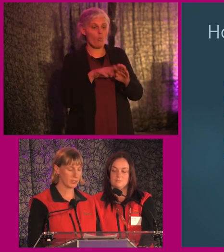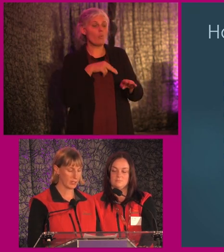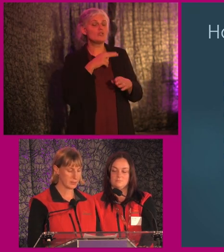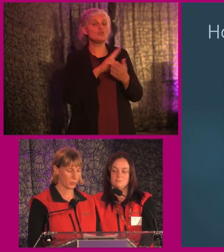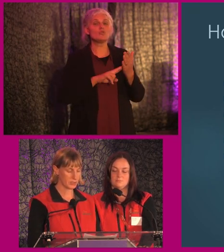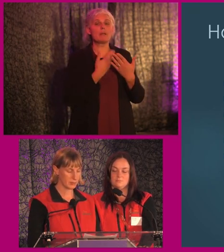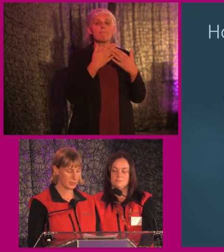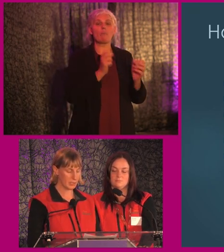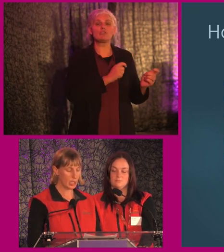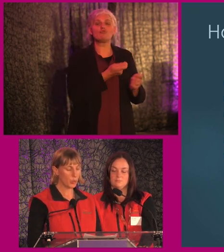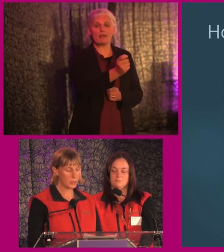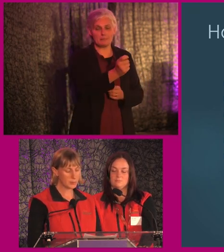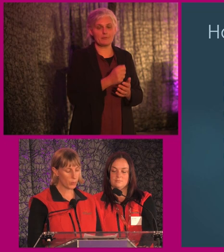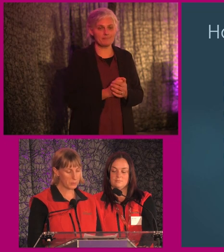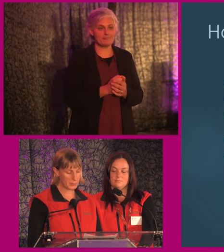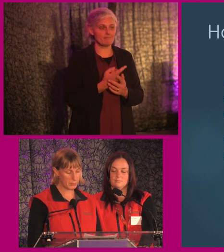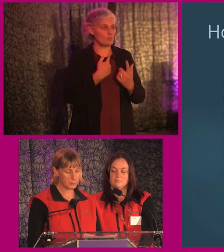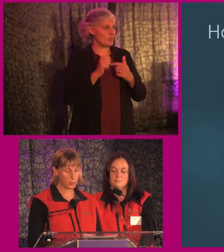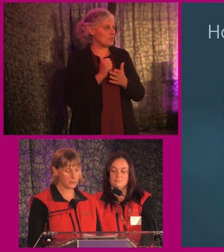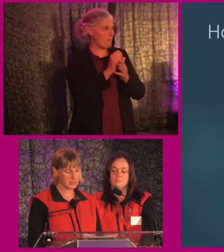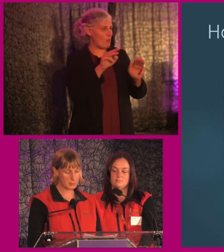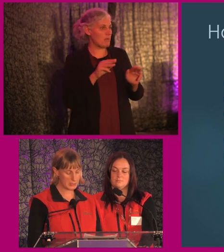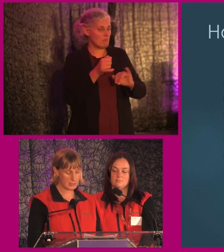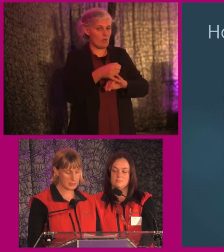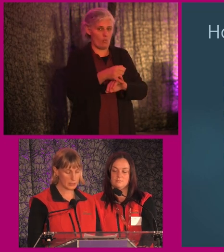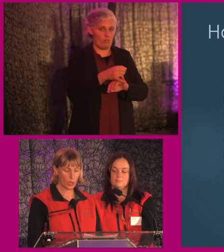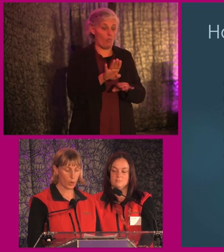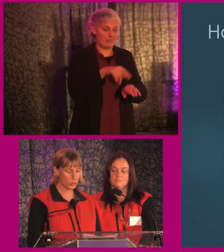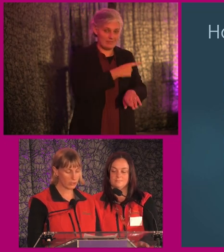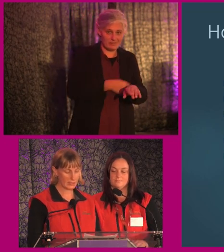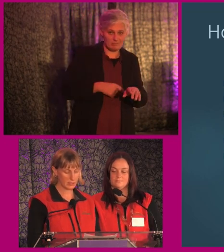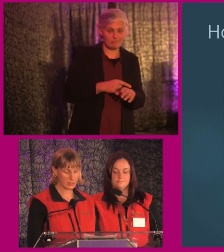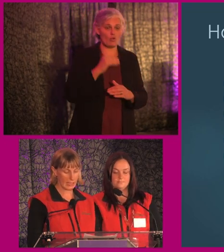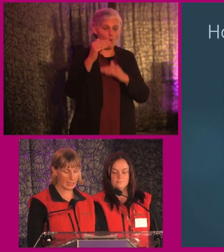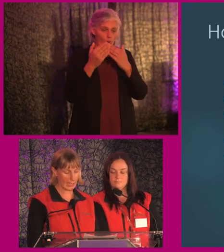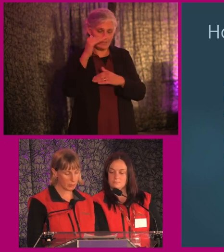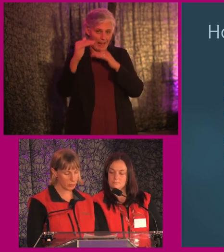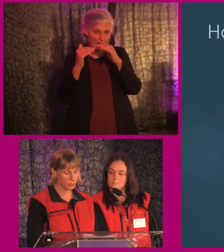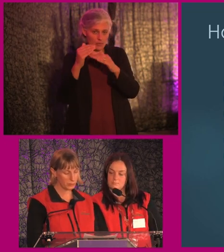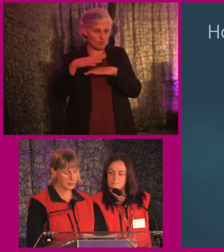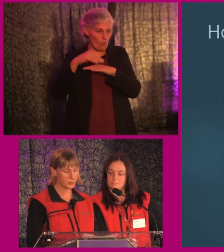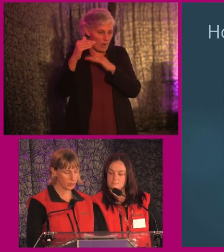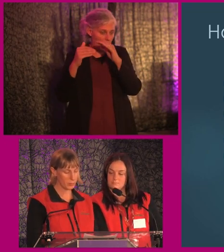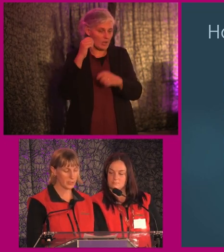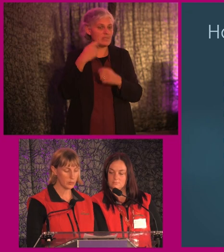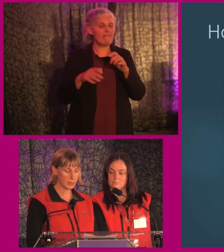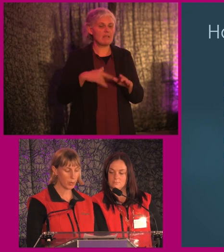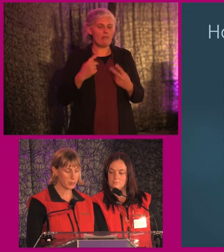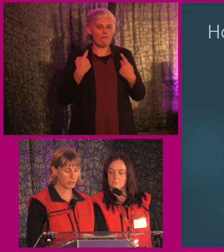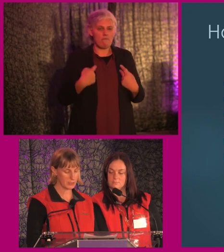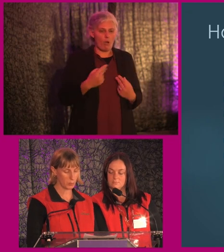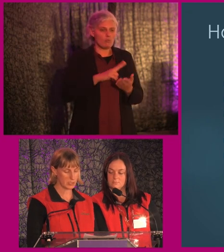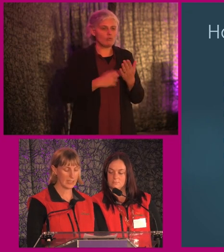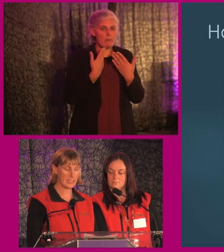public transport. We support people who have disabilities, older adults and anyone who feels vulnerable using